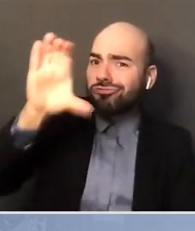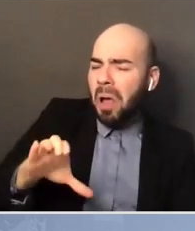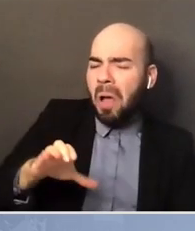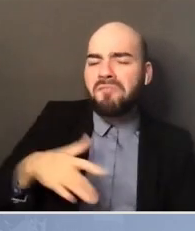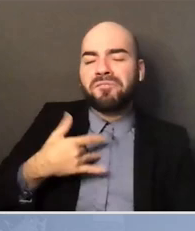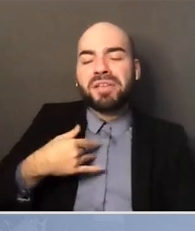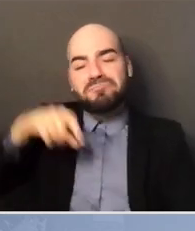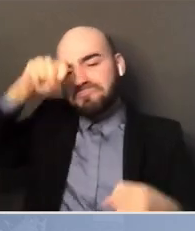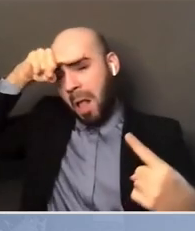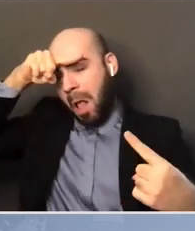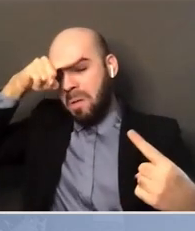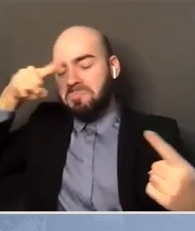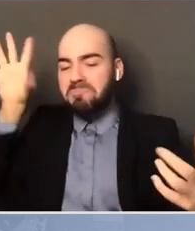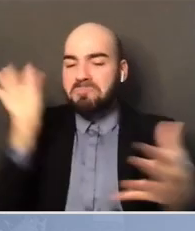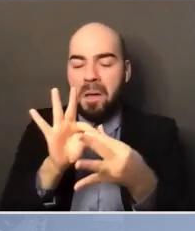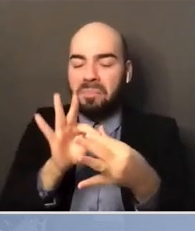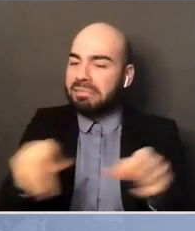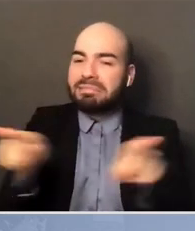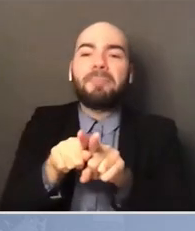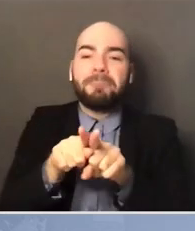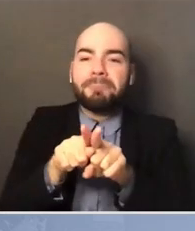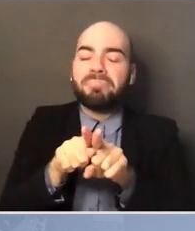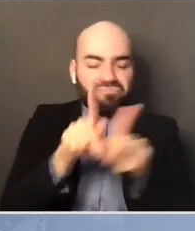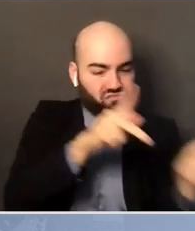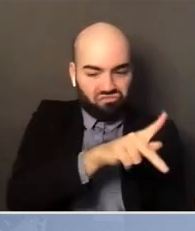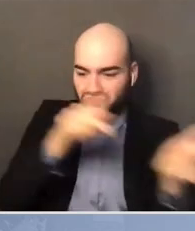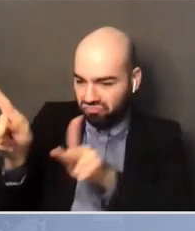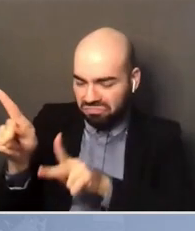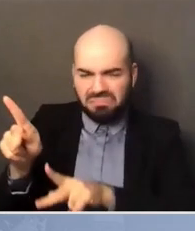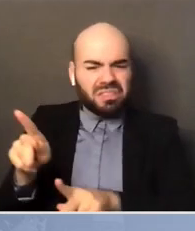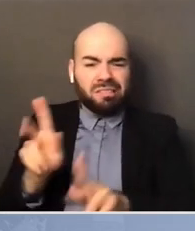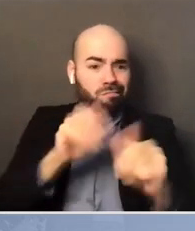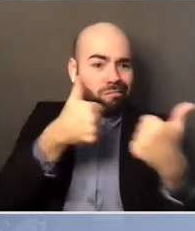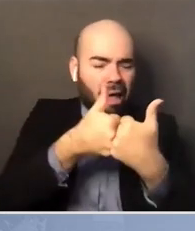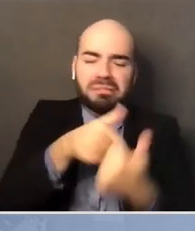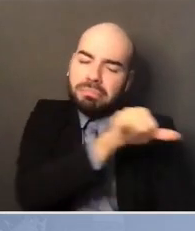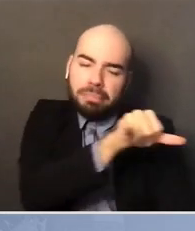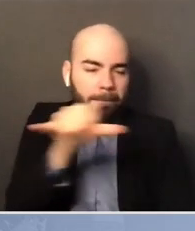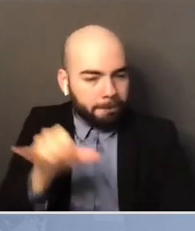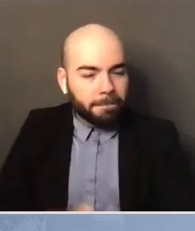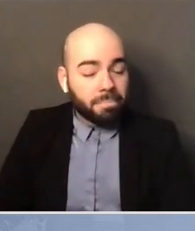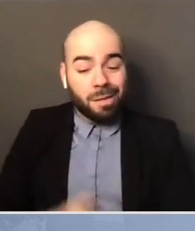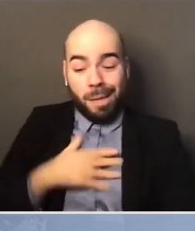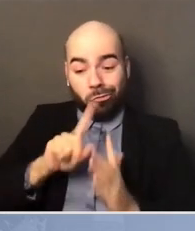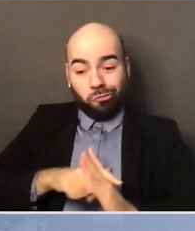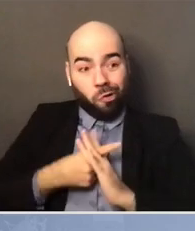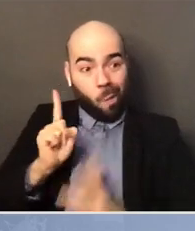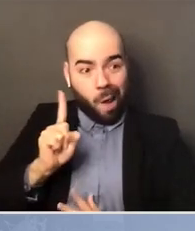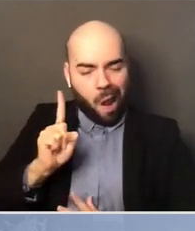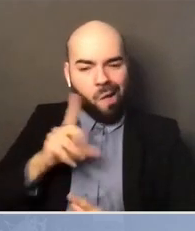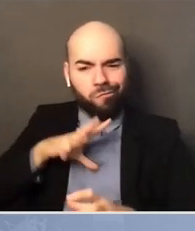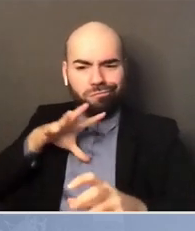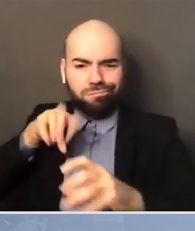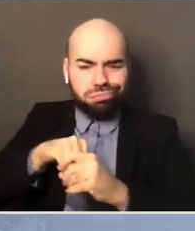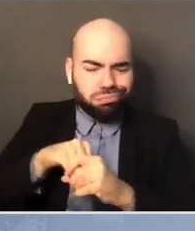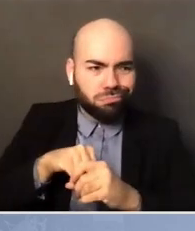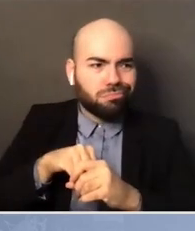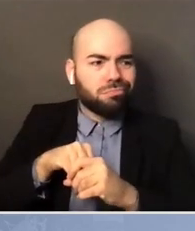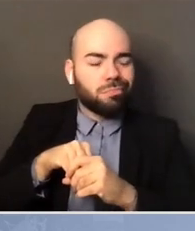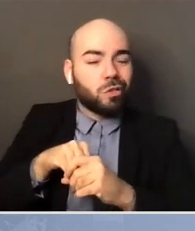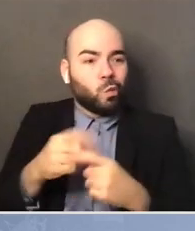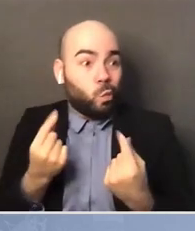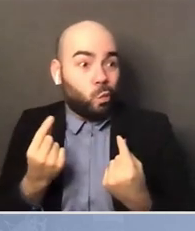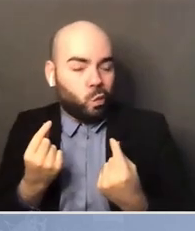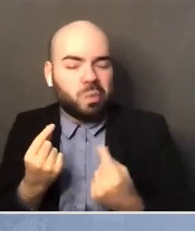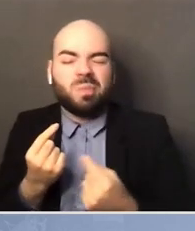We're confronting the same challenges. I got my start in public life doing some of the